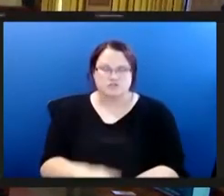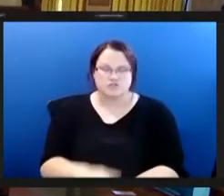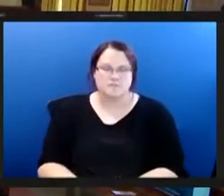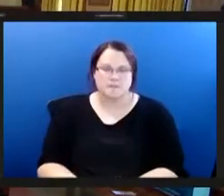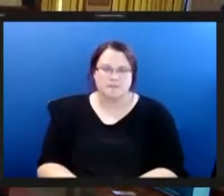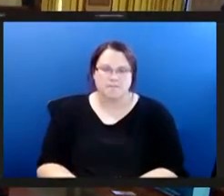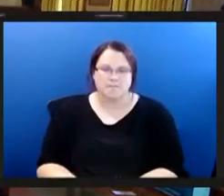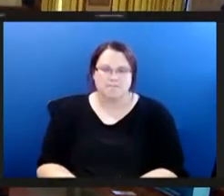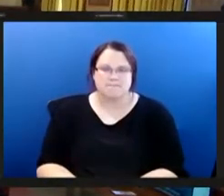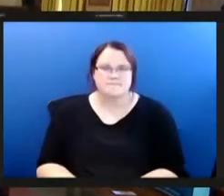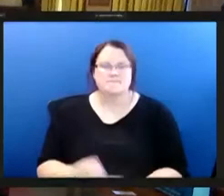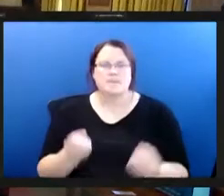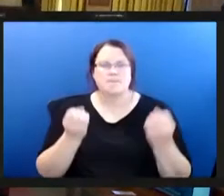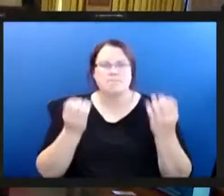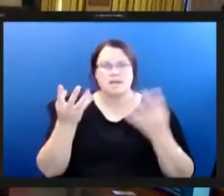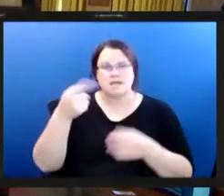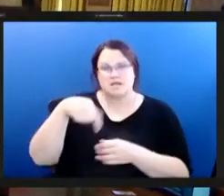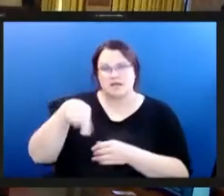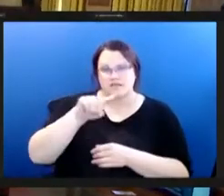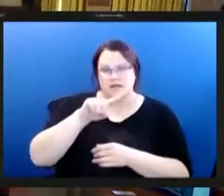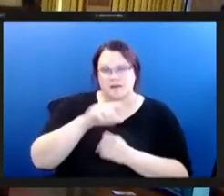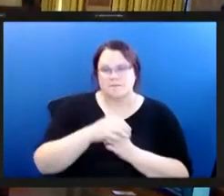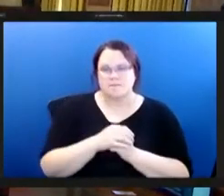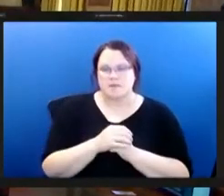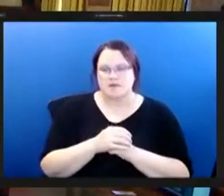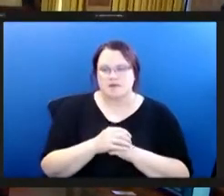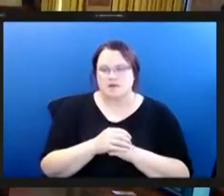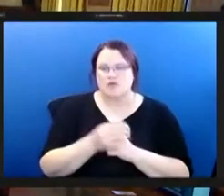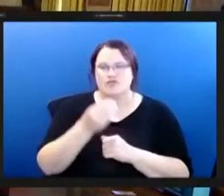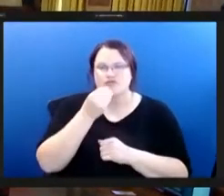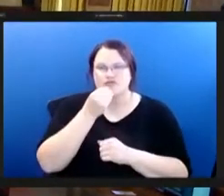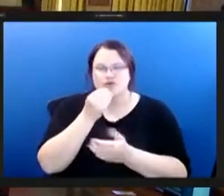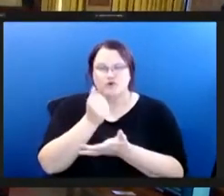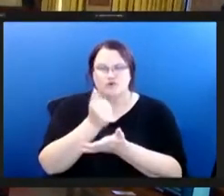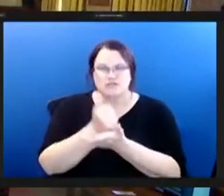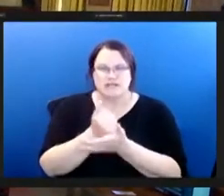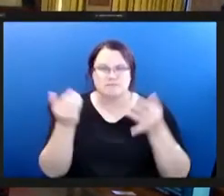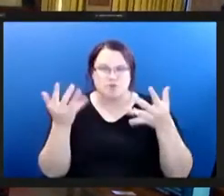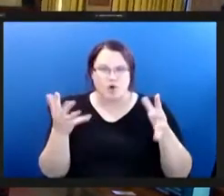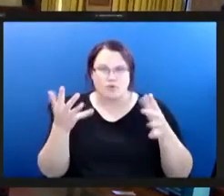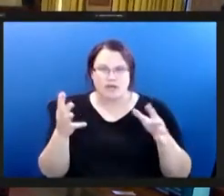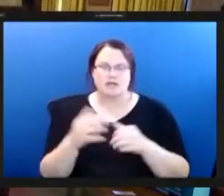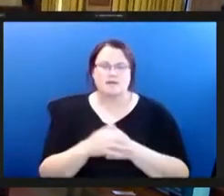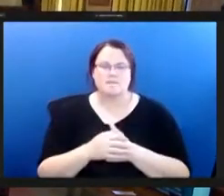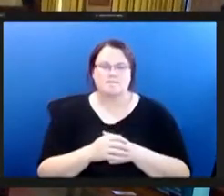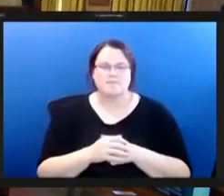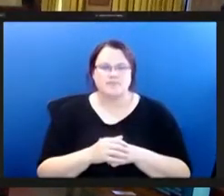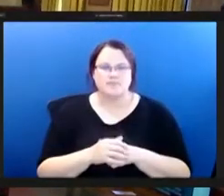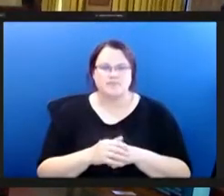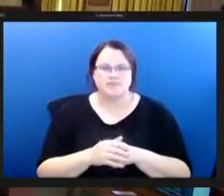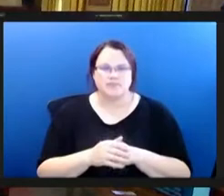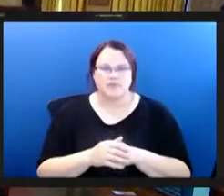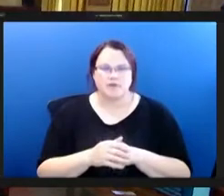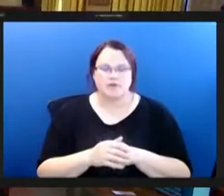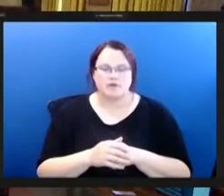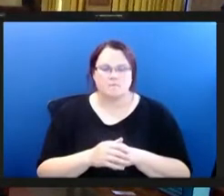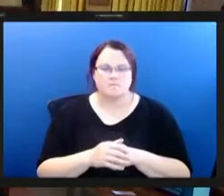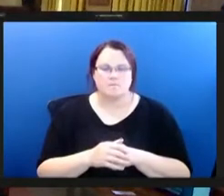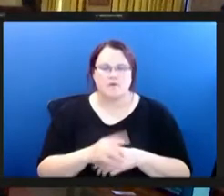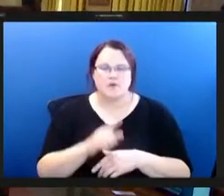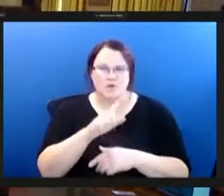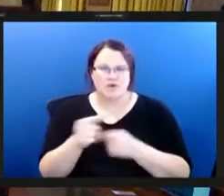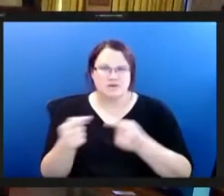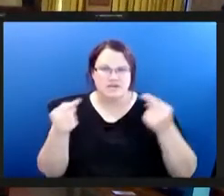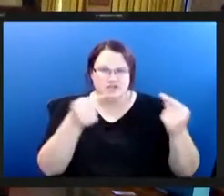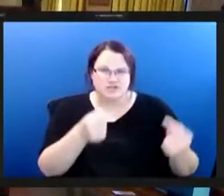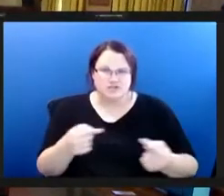and many of them are on food stamps already so they're really just struggling to